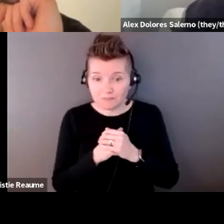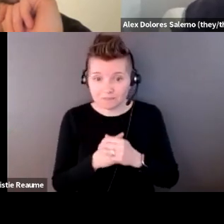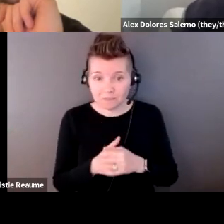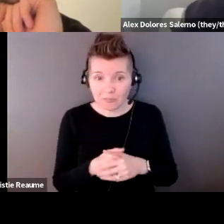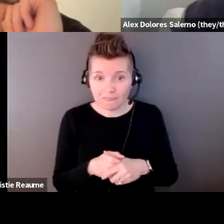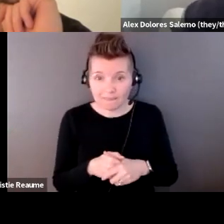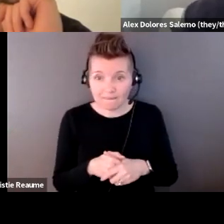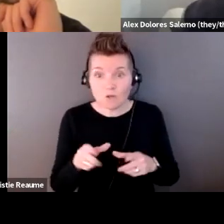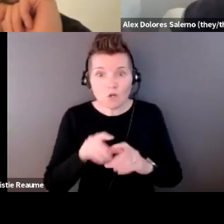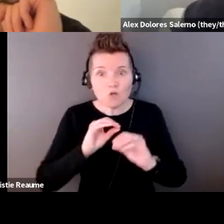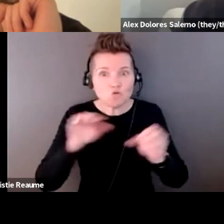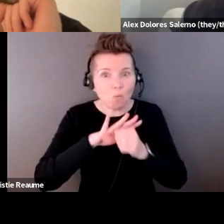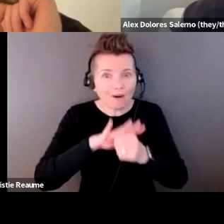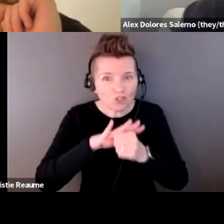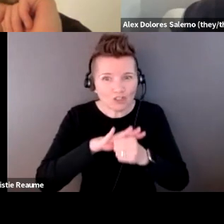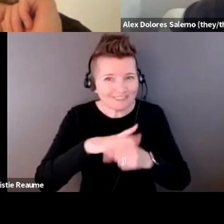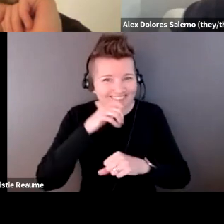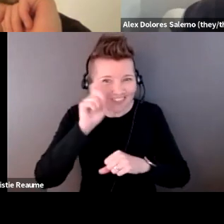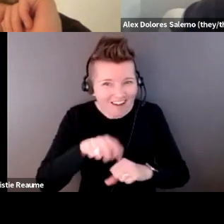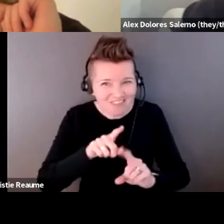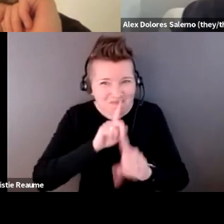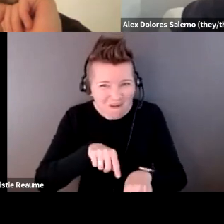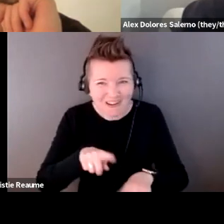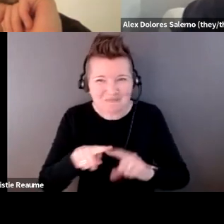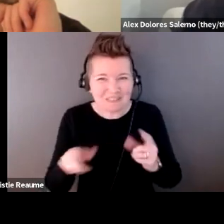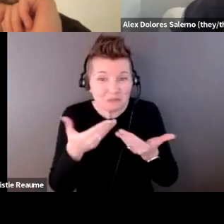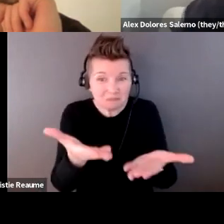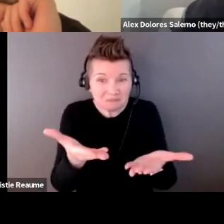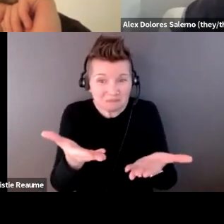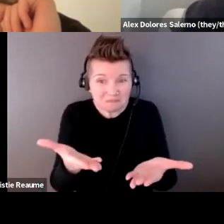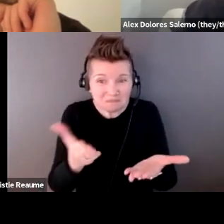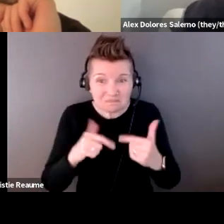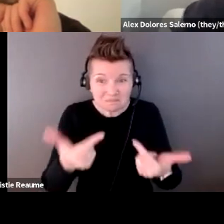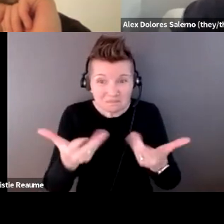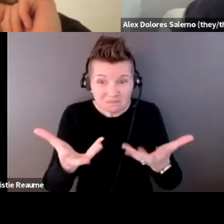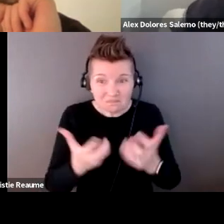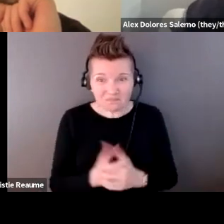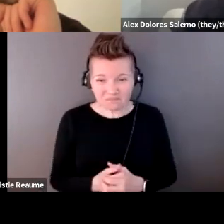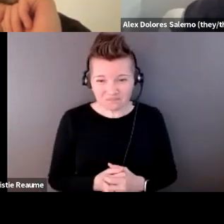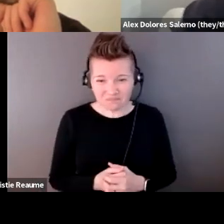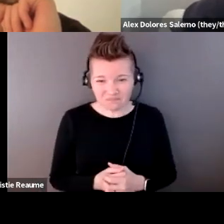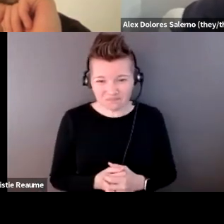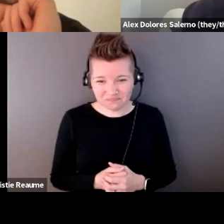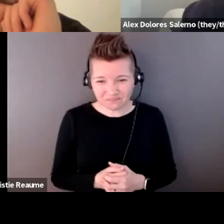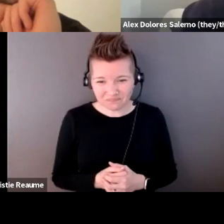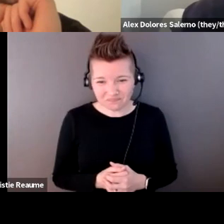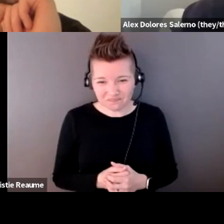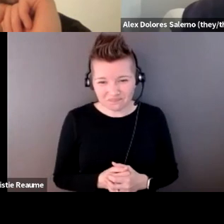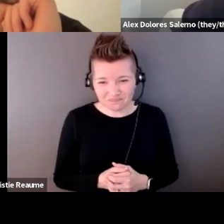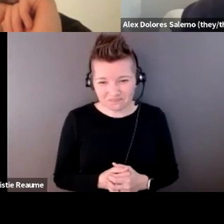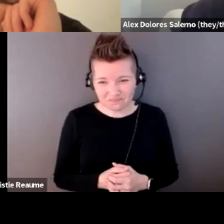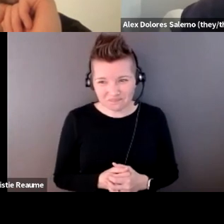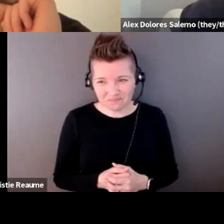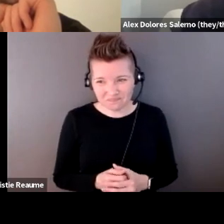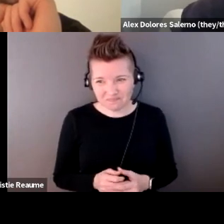no pressure though. So I'm just, uh, opening it up. Um, yeah, thank you for all the questions.